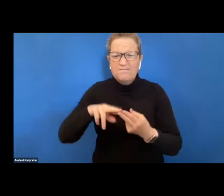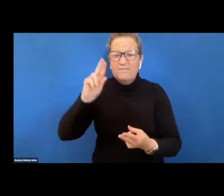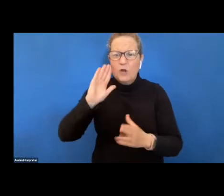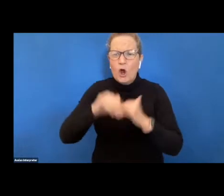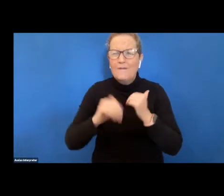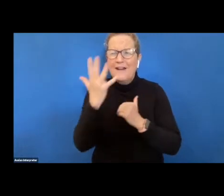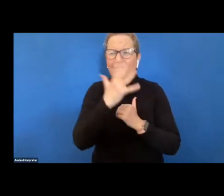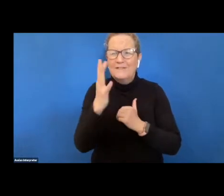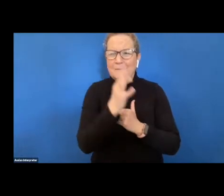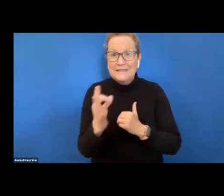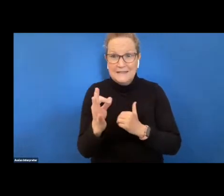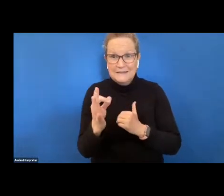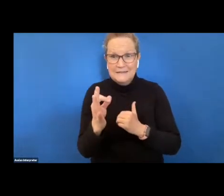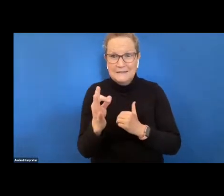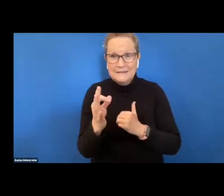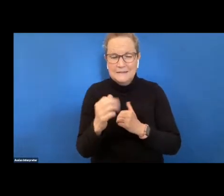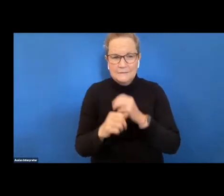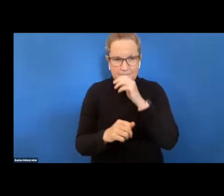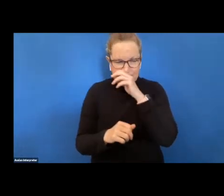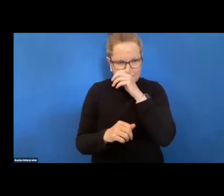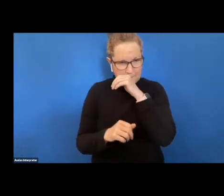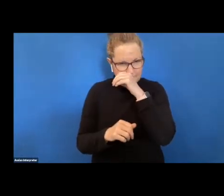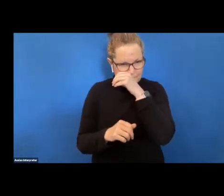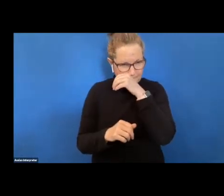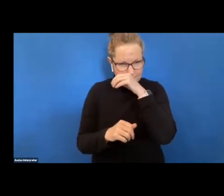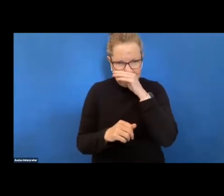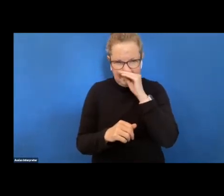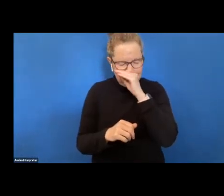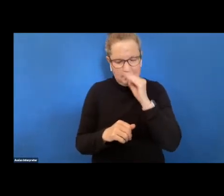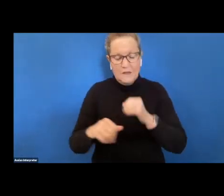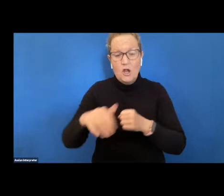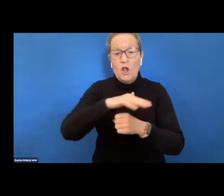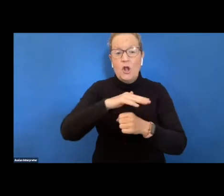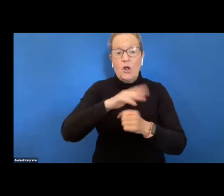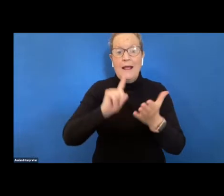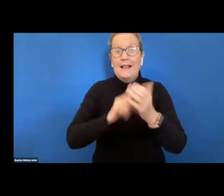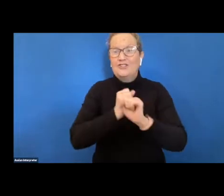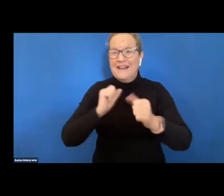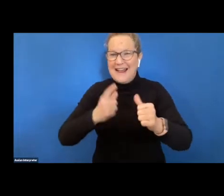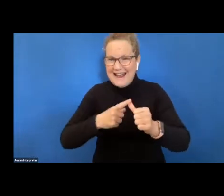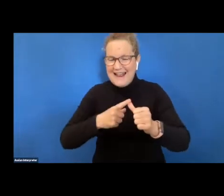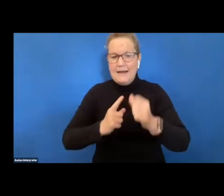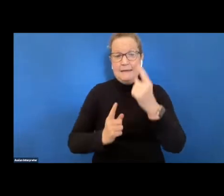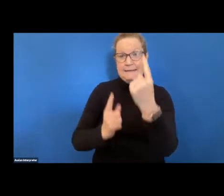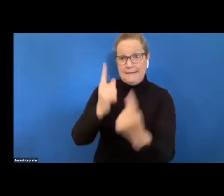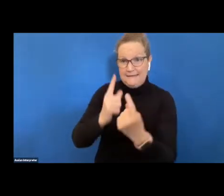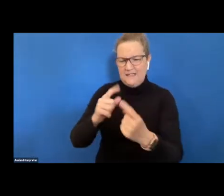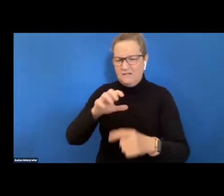darabin found itself reporting the second highest unemployment level of any local government agency and inner metro melbourne